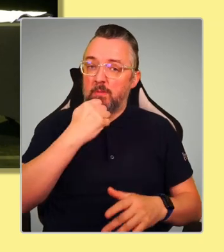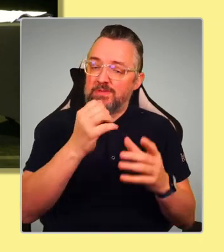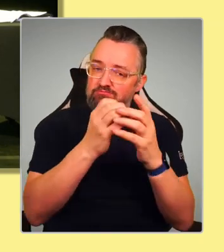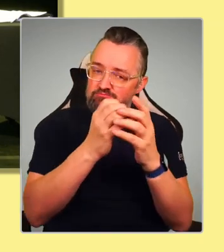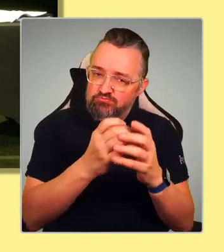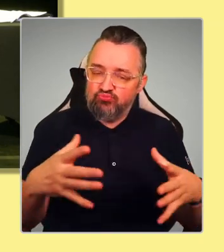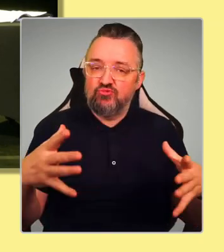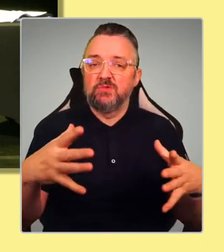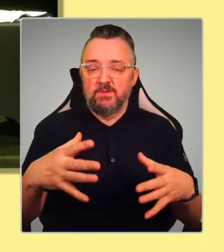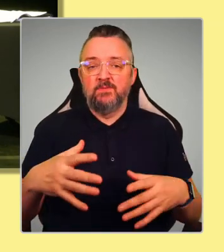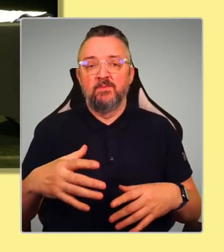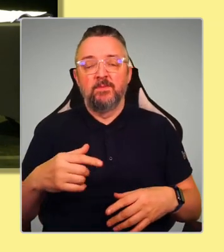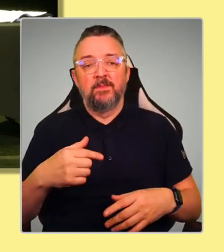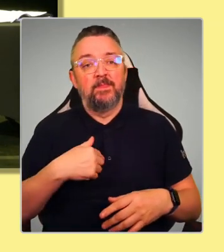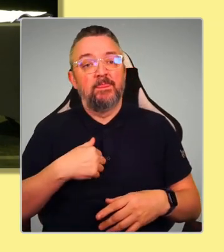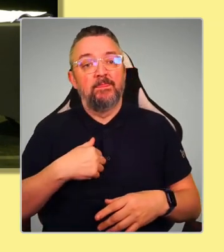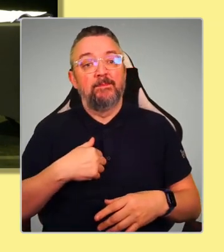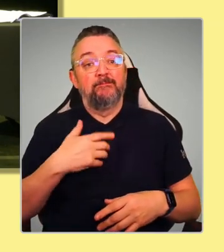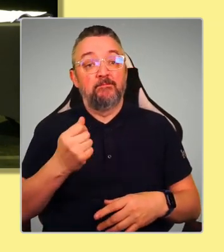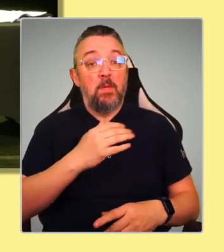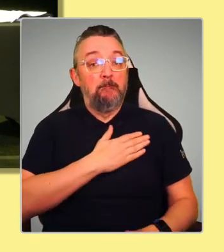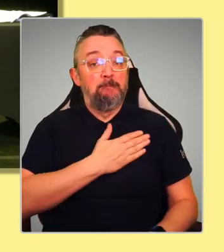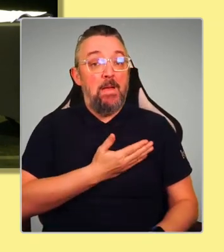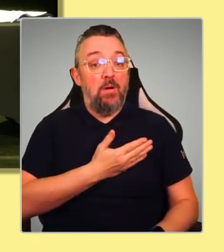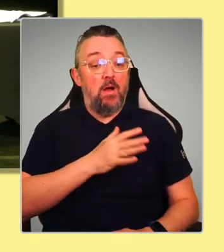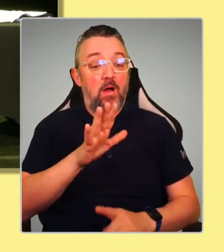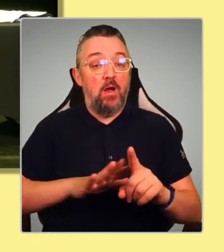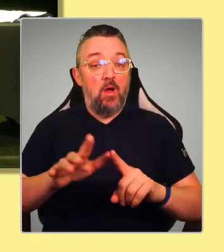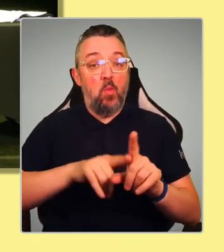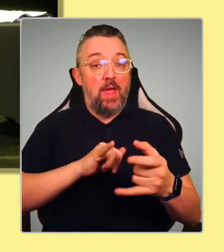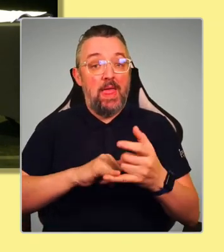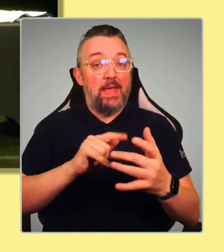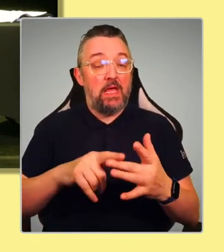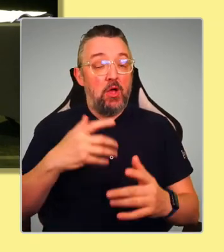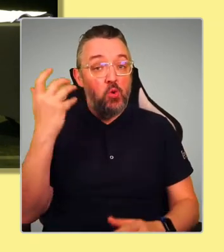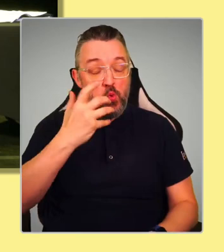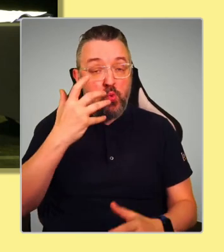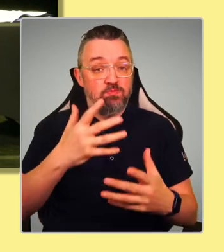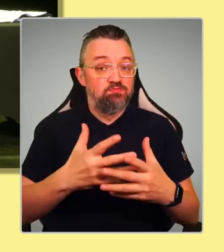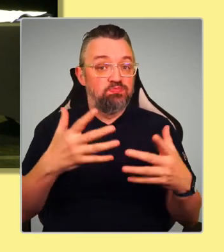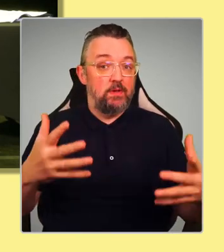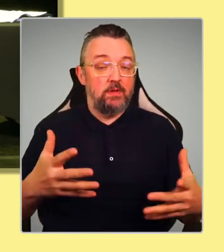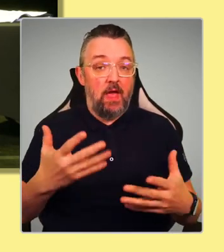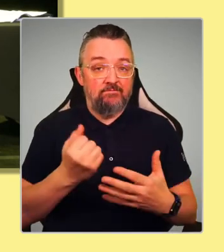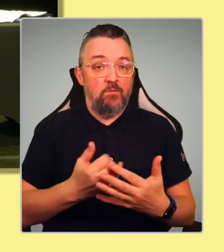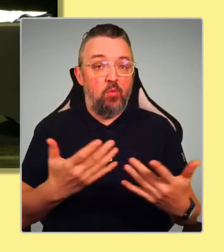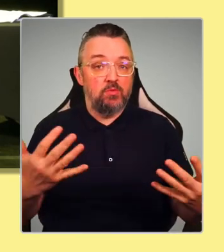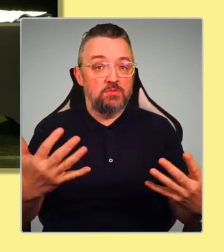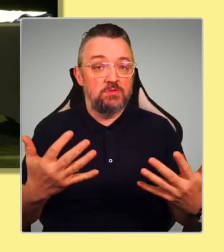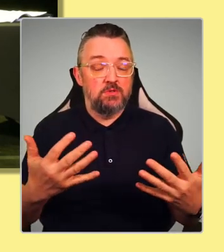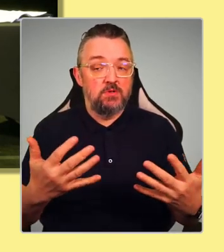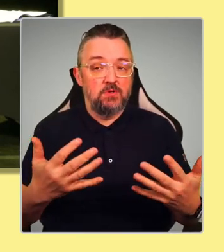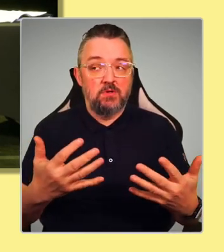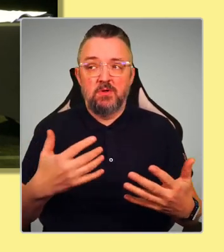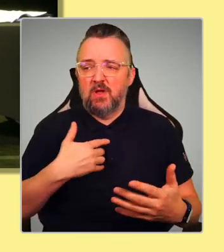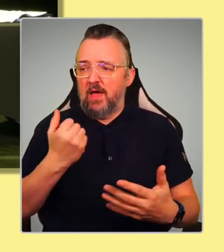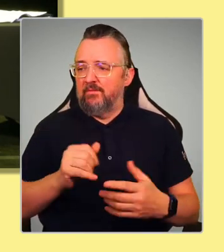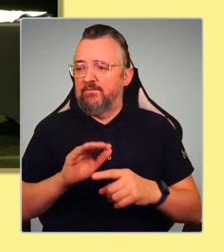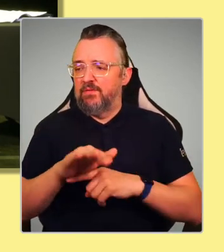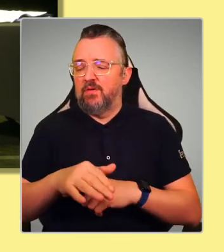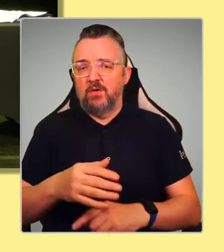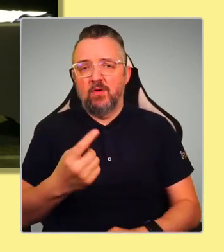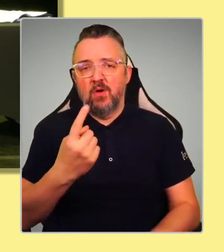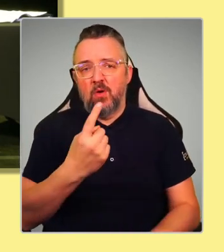high membership in the YSI, and we had a hundred participants taking